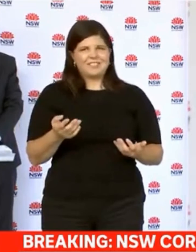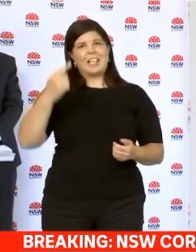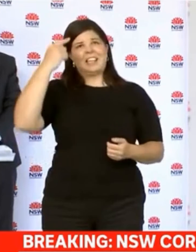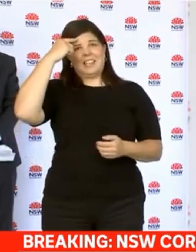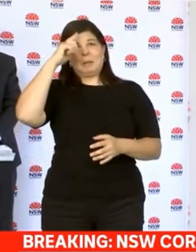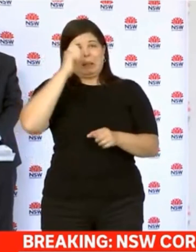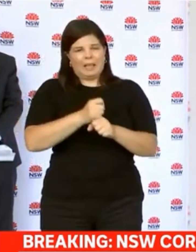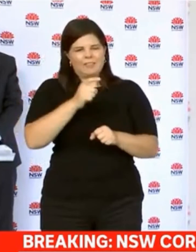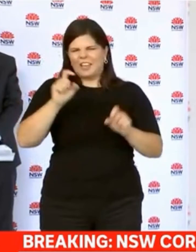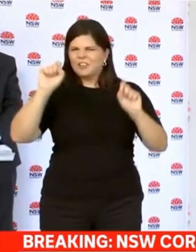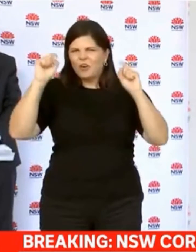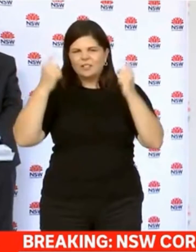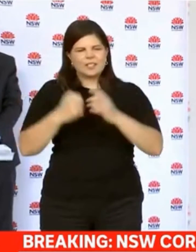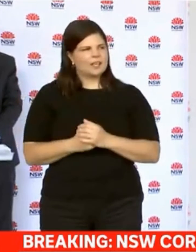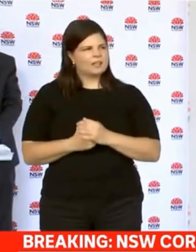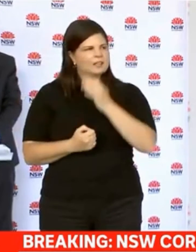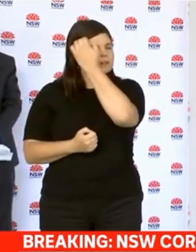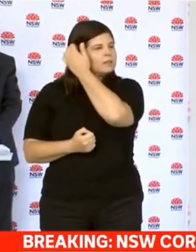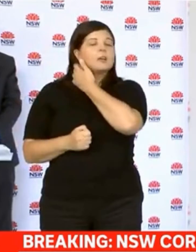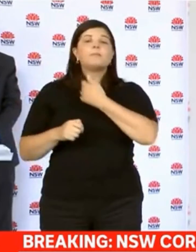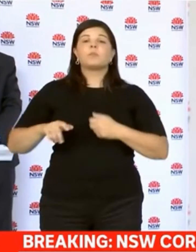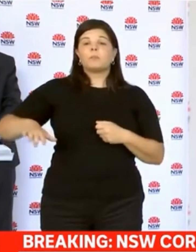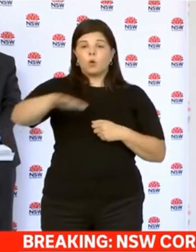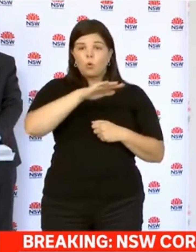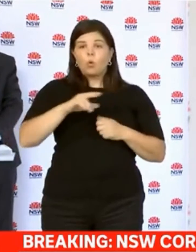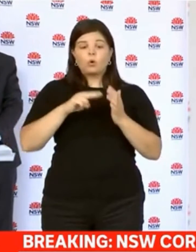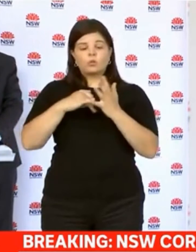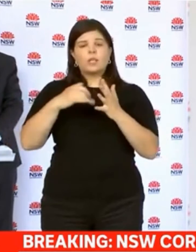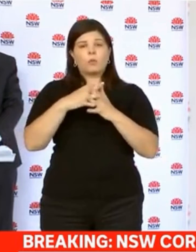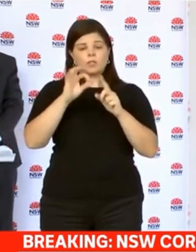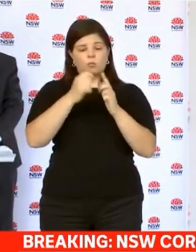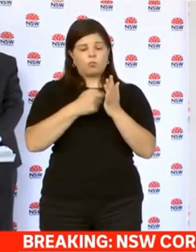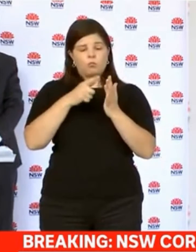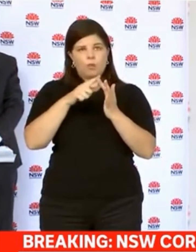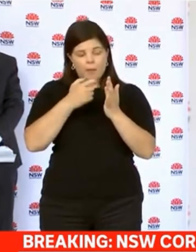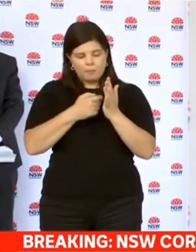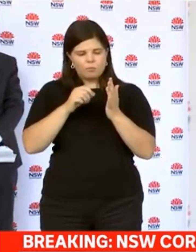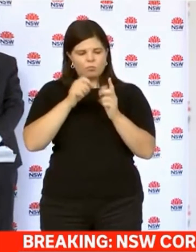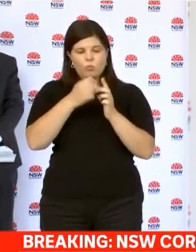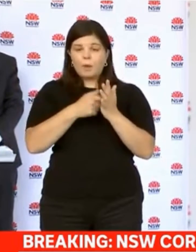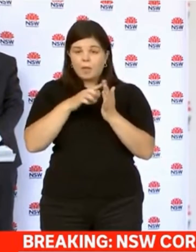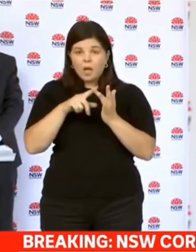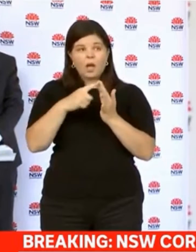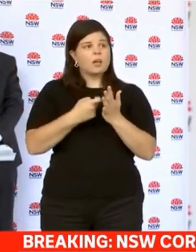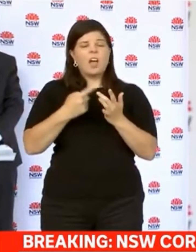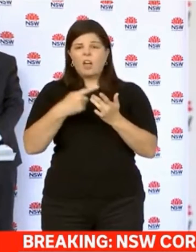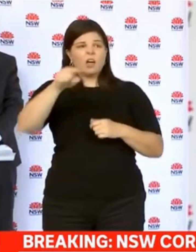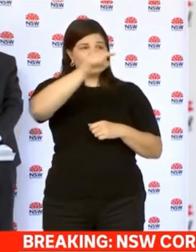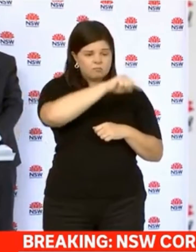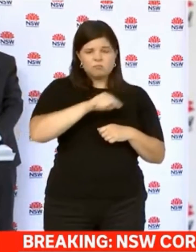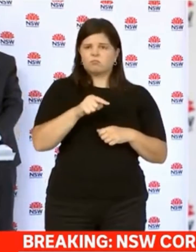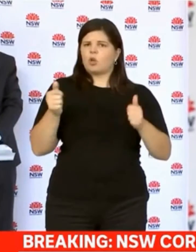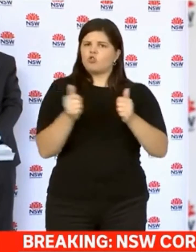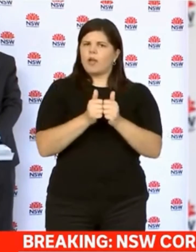all signed up to as state leaders is zero community transmission, and that is something New South Wales strongly supports, endorses and works